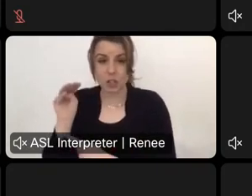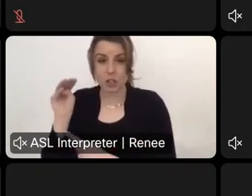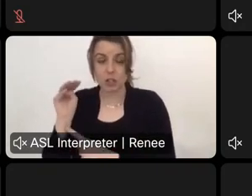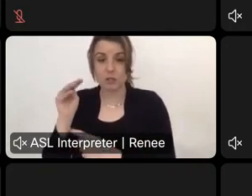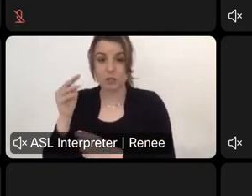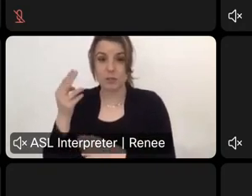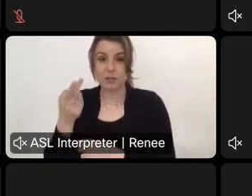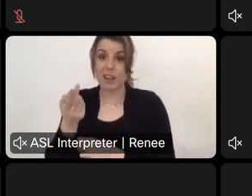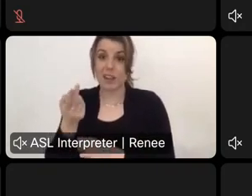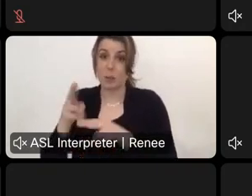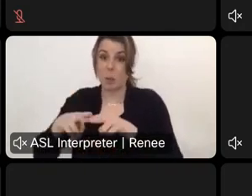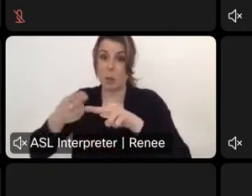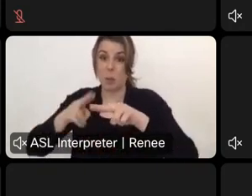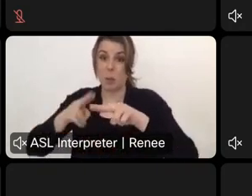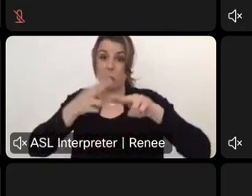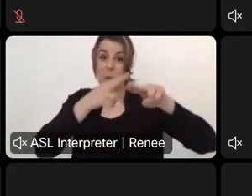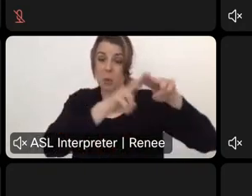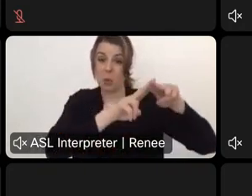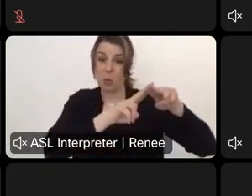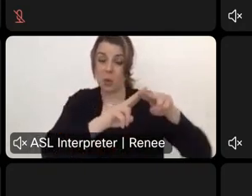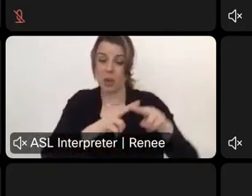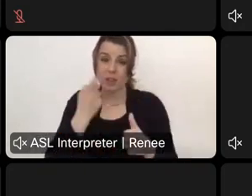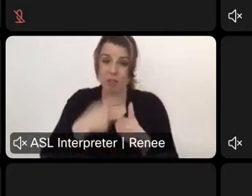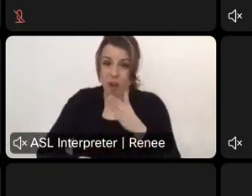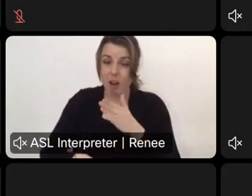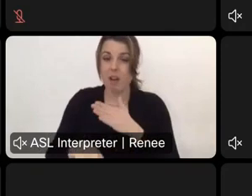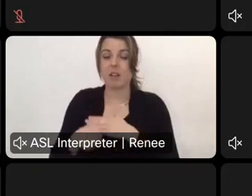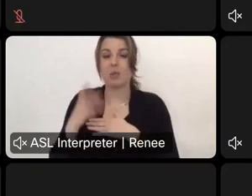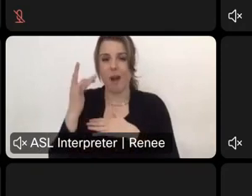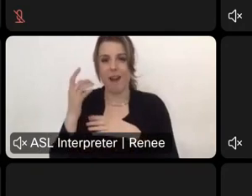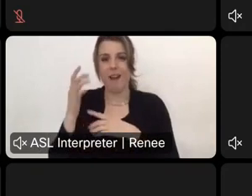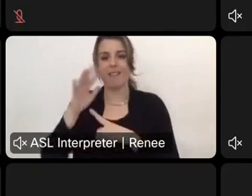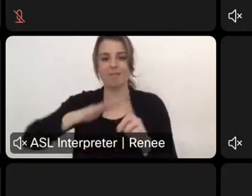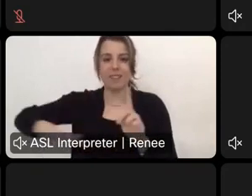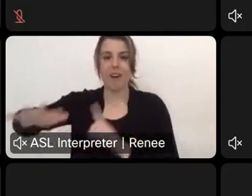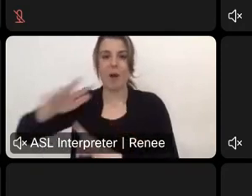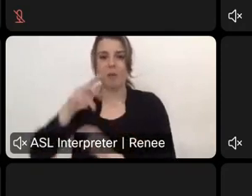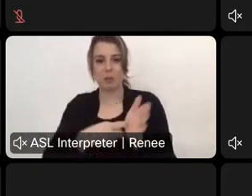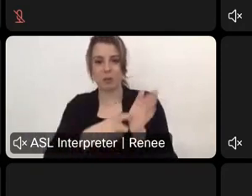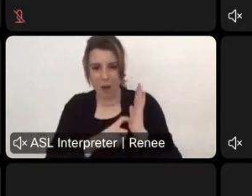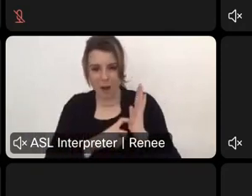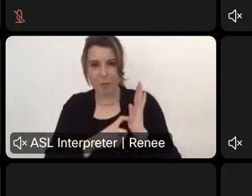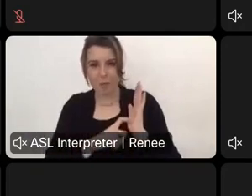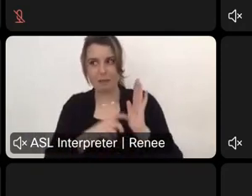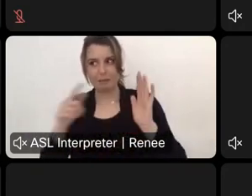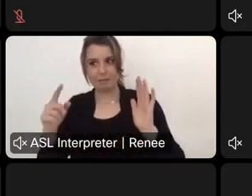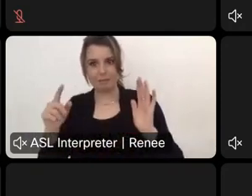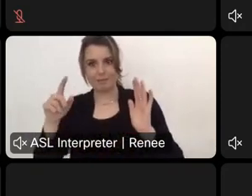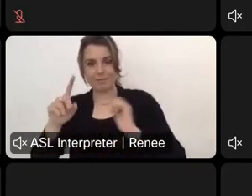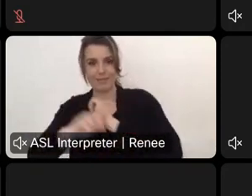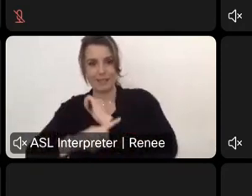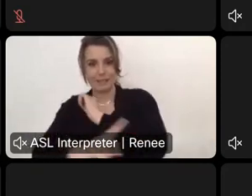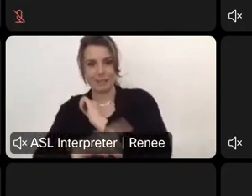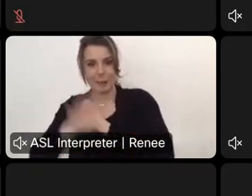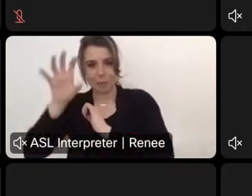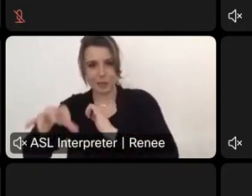increasing in cost primarily because of the environmental requirements that they need to meet. But we agree with